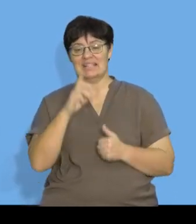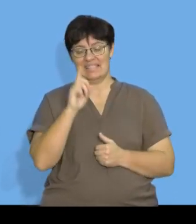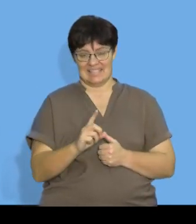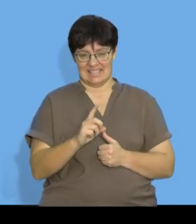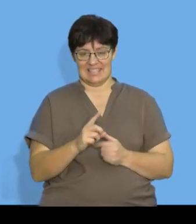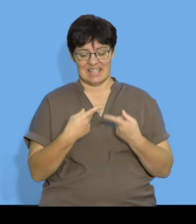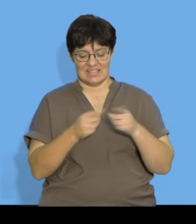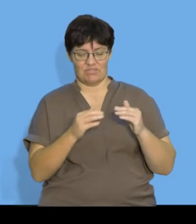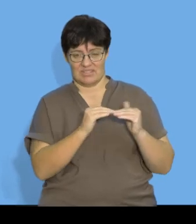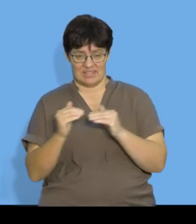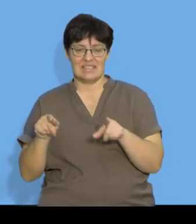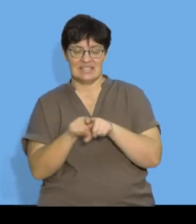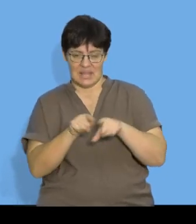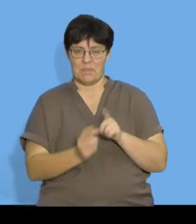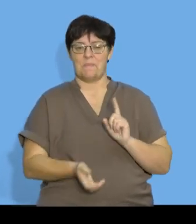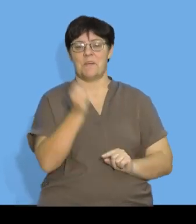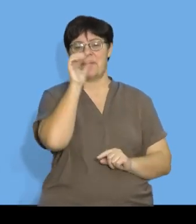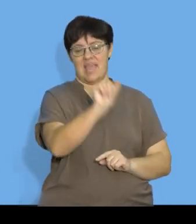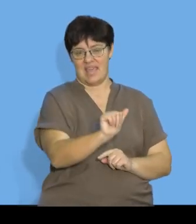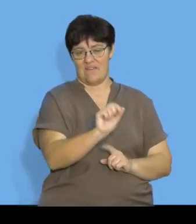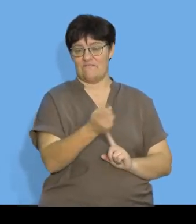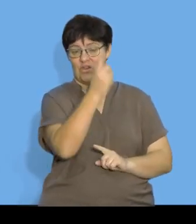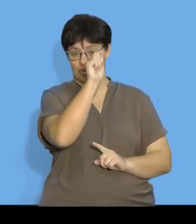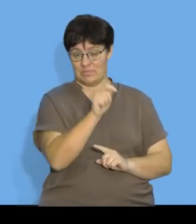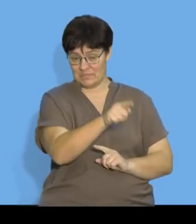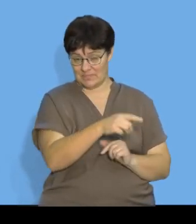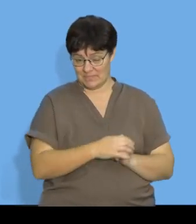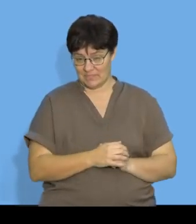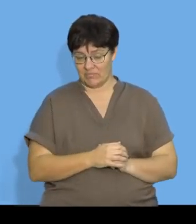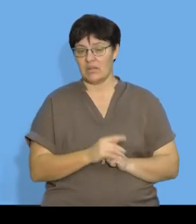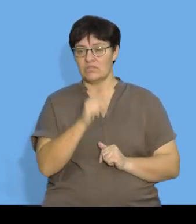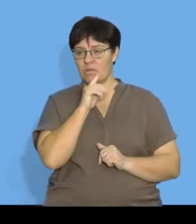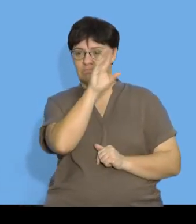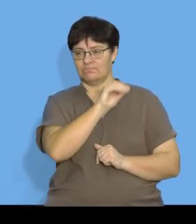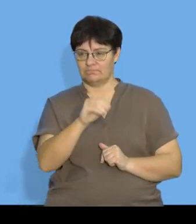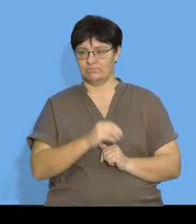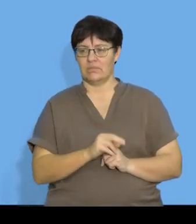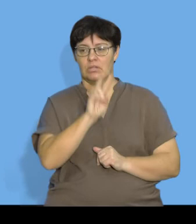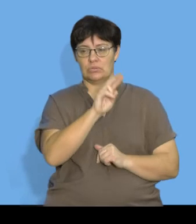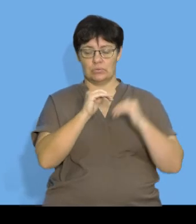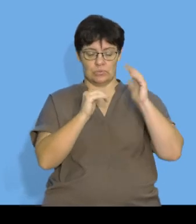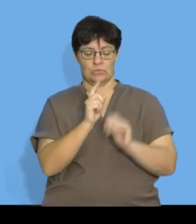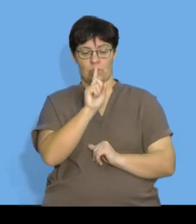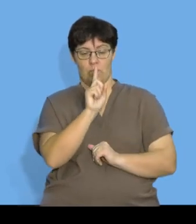so all I'm doing is substituting in the x value that I found